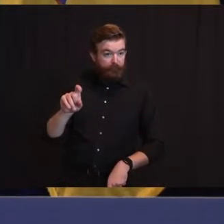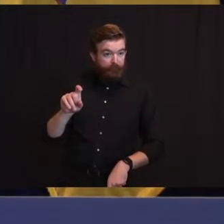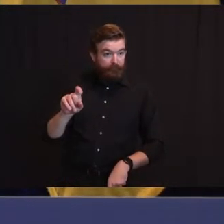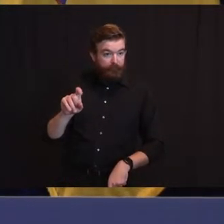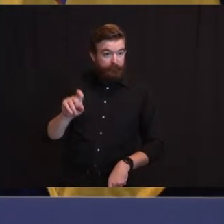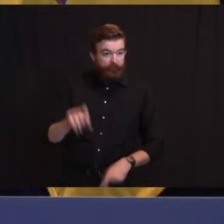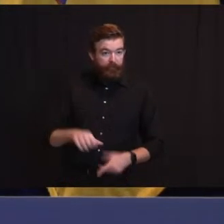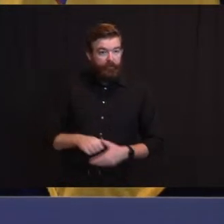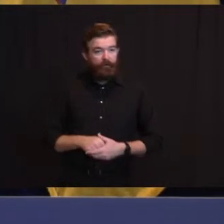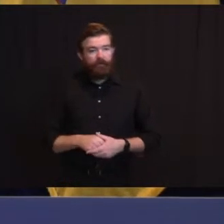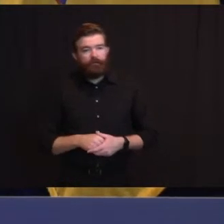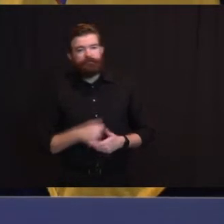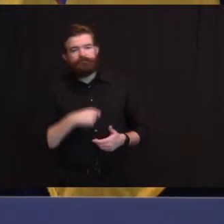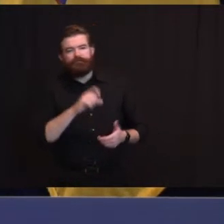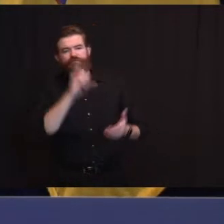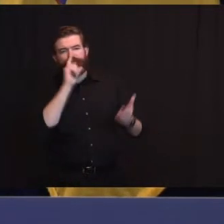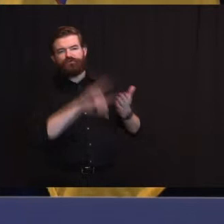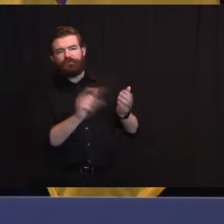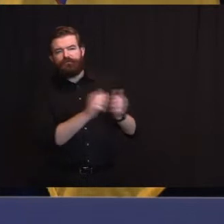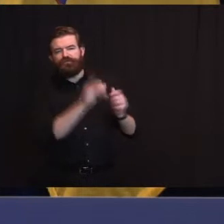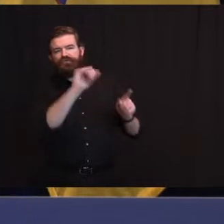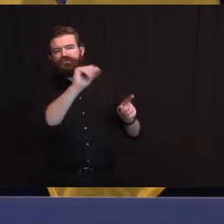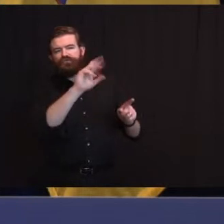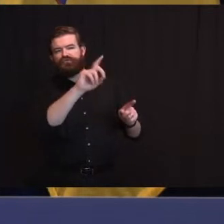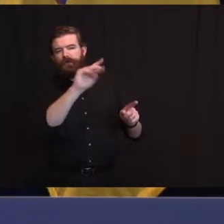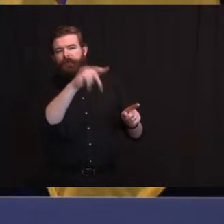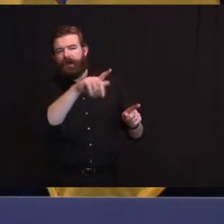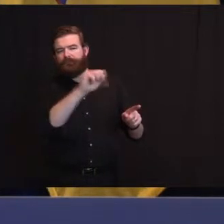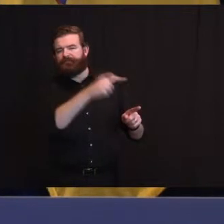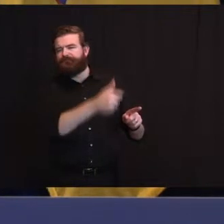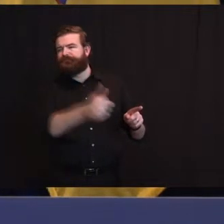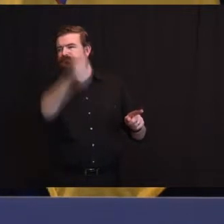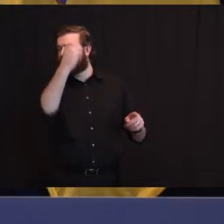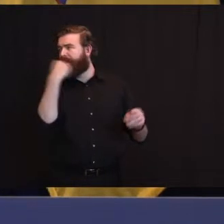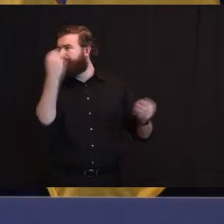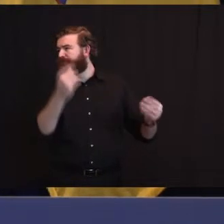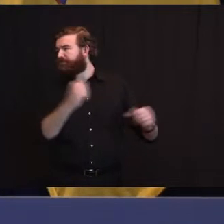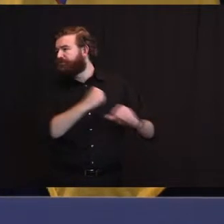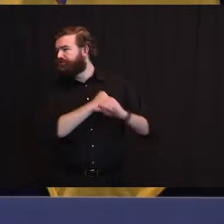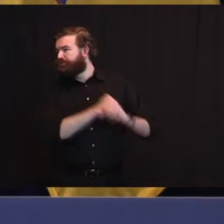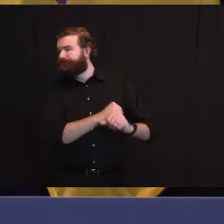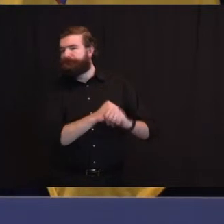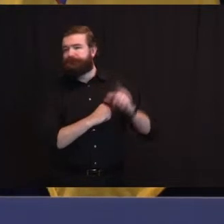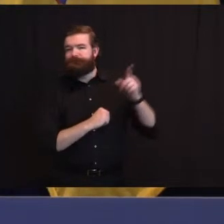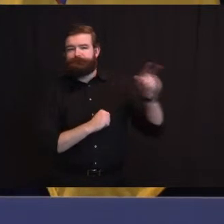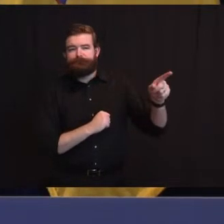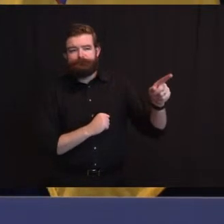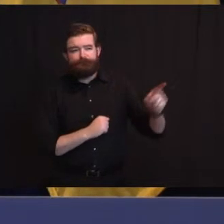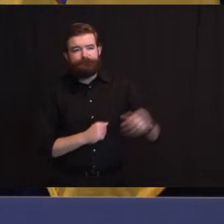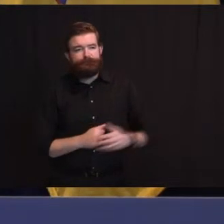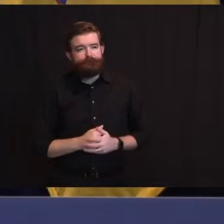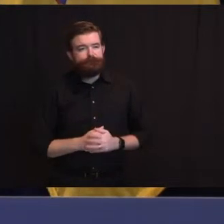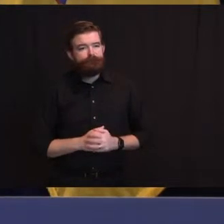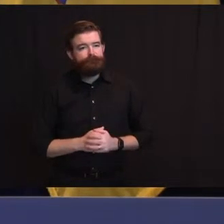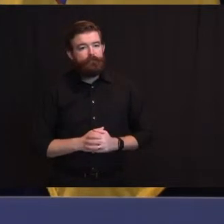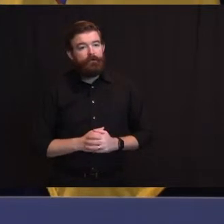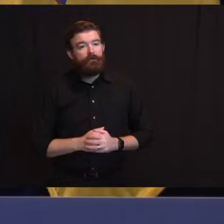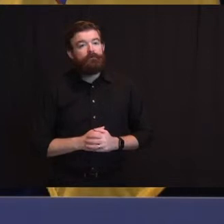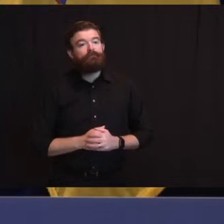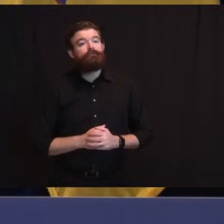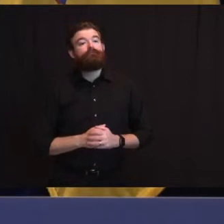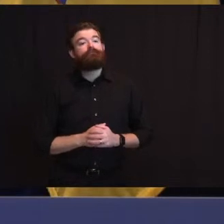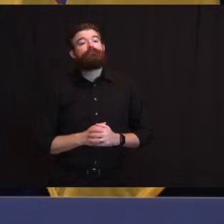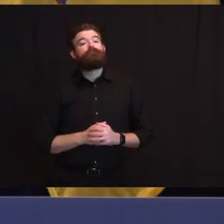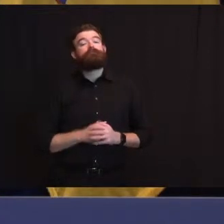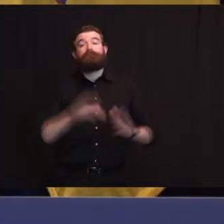So when vaccinated, someone asked me earlier today, and again, Judy, you should weigh in, you know, did we think things were